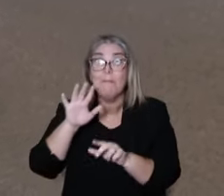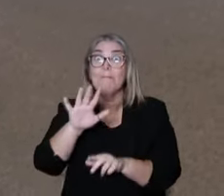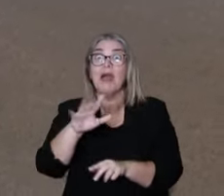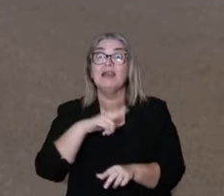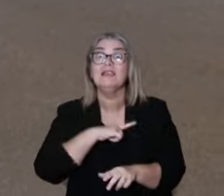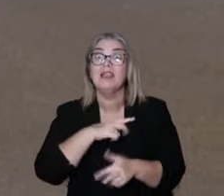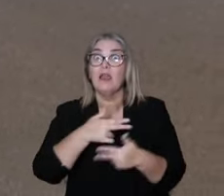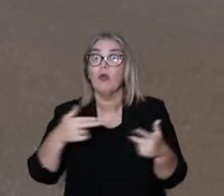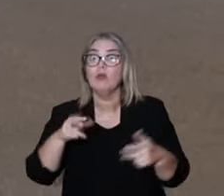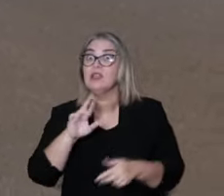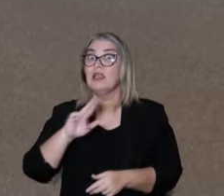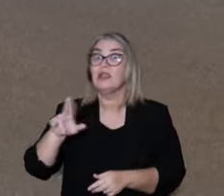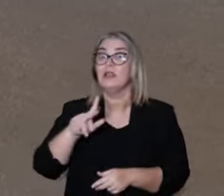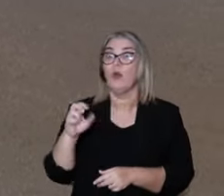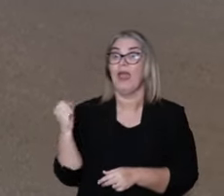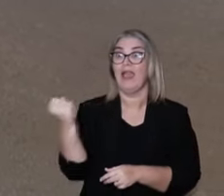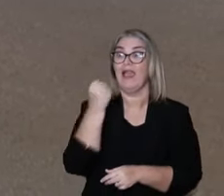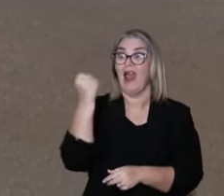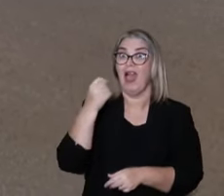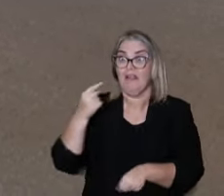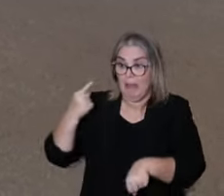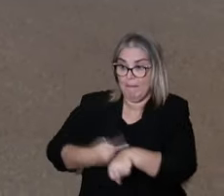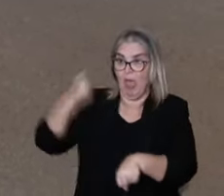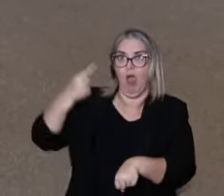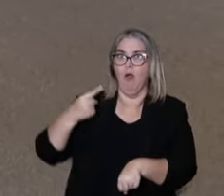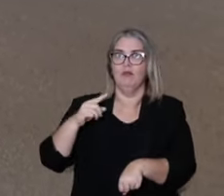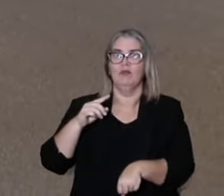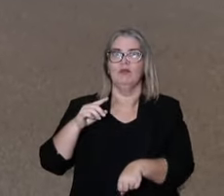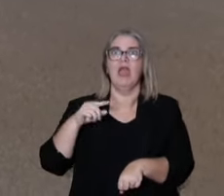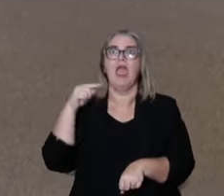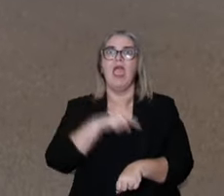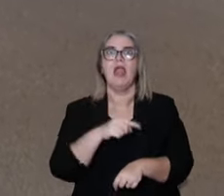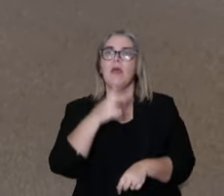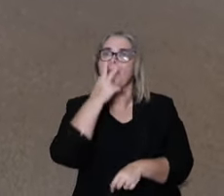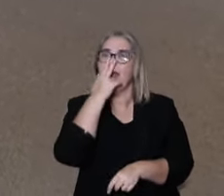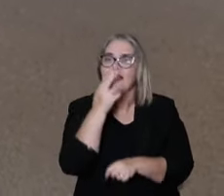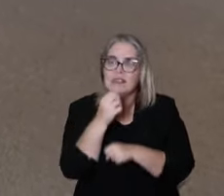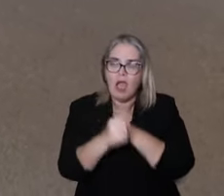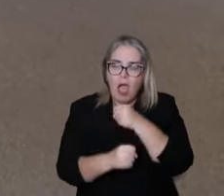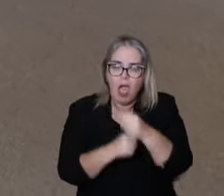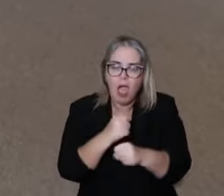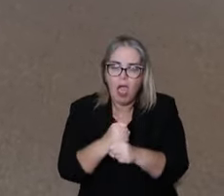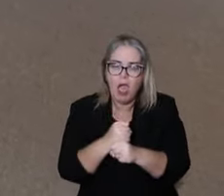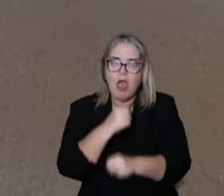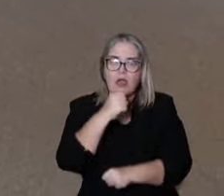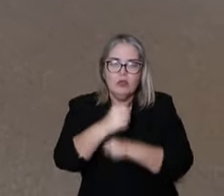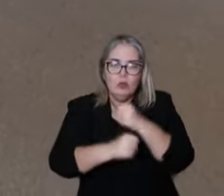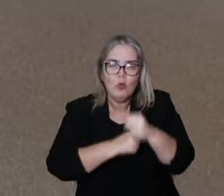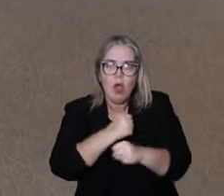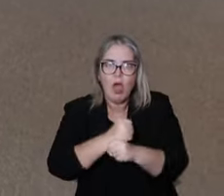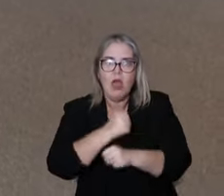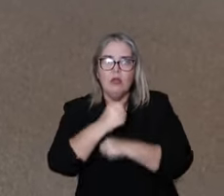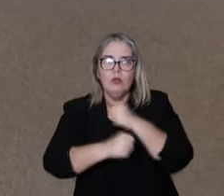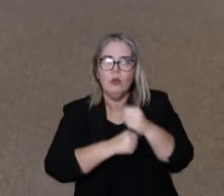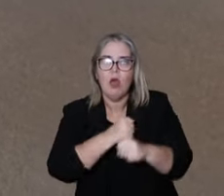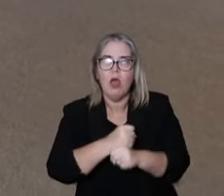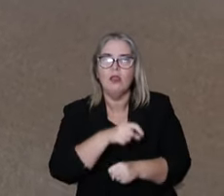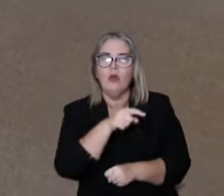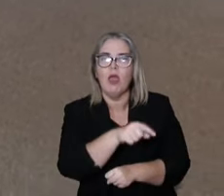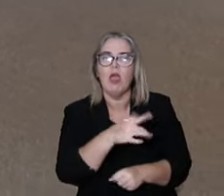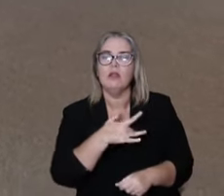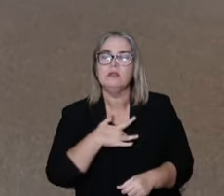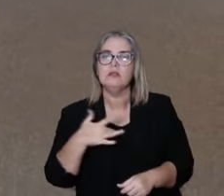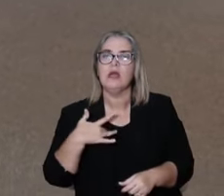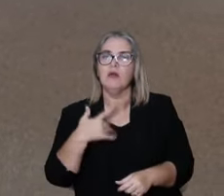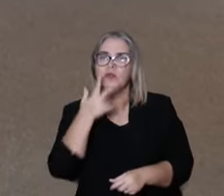But sometimes it goes beyond these situations. So this idea of the nature as a machine, of the human